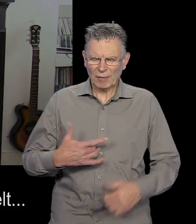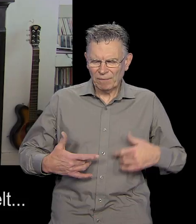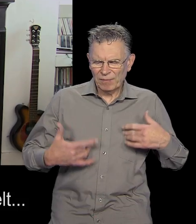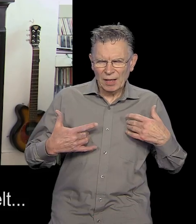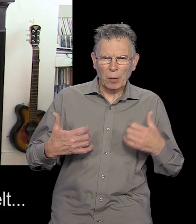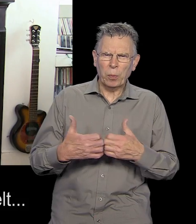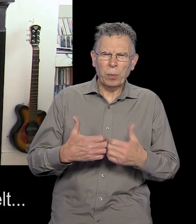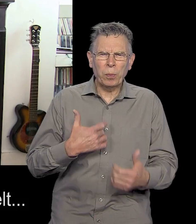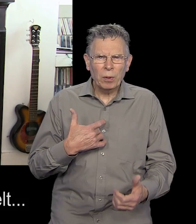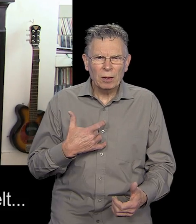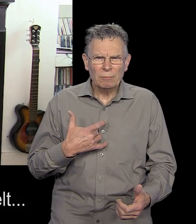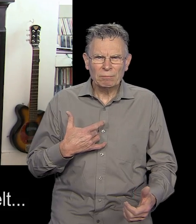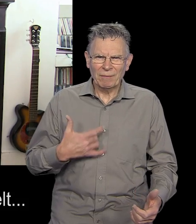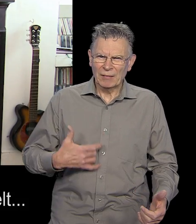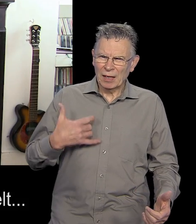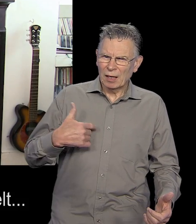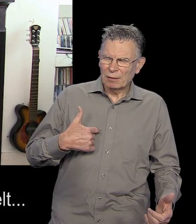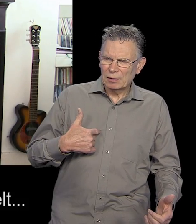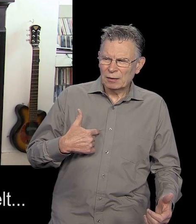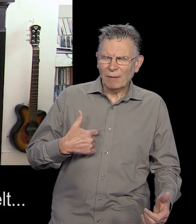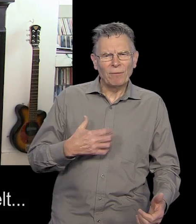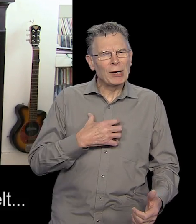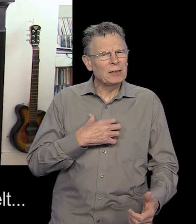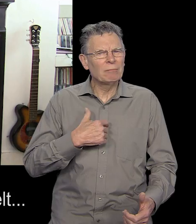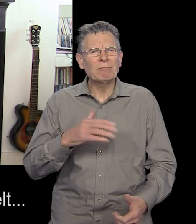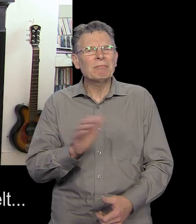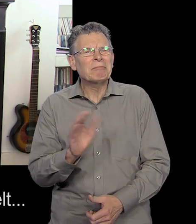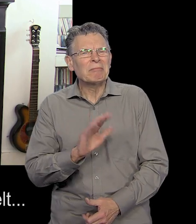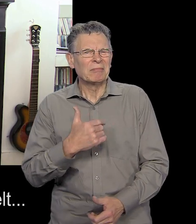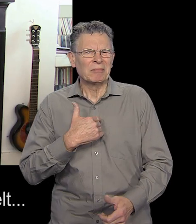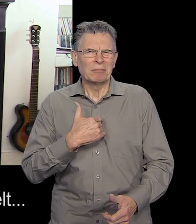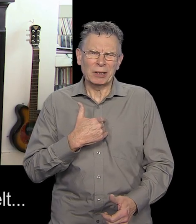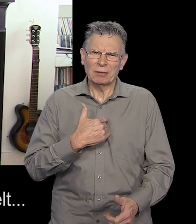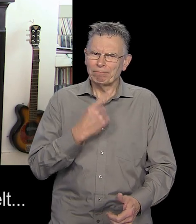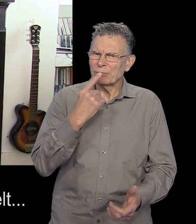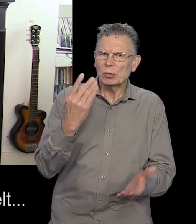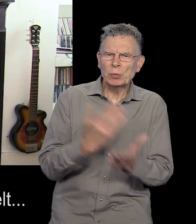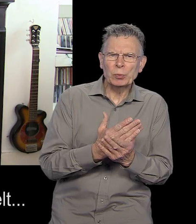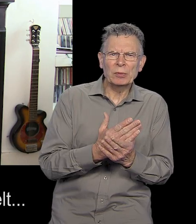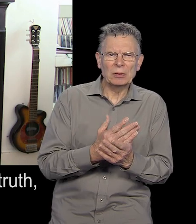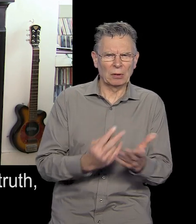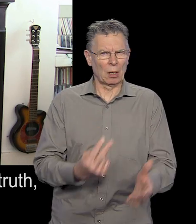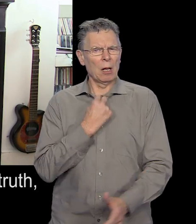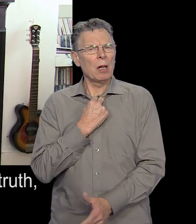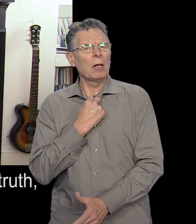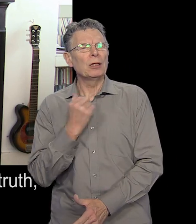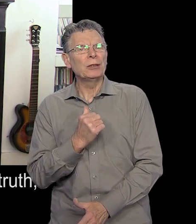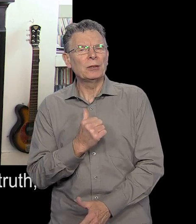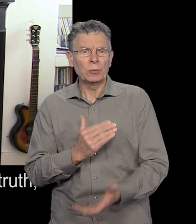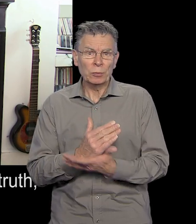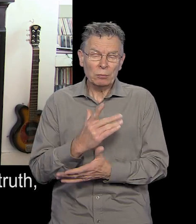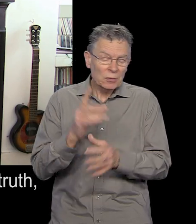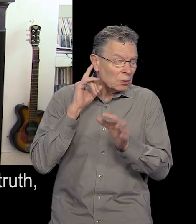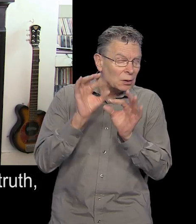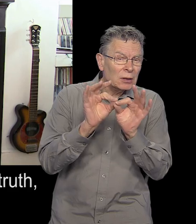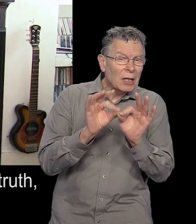How did I feel? I felt, I felt not afraid, but I felt, I just felt gutted, to tell you